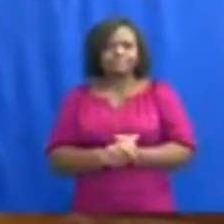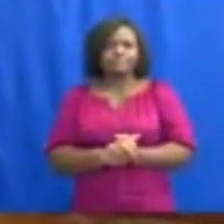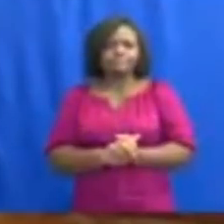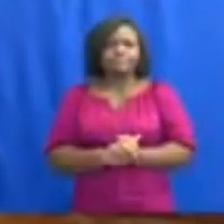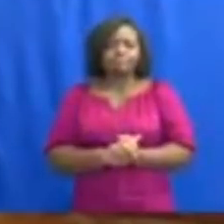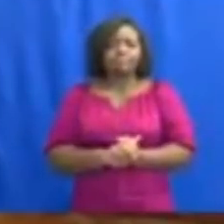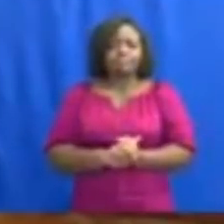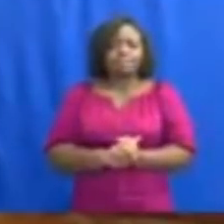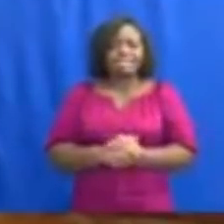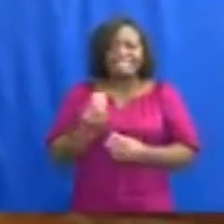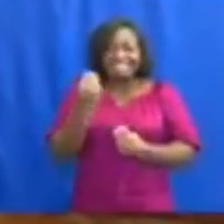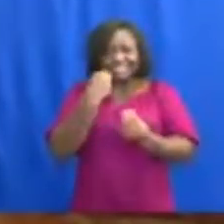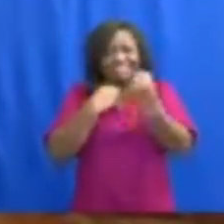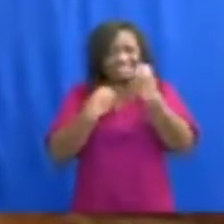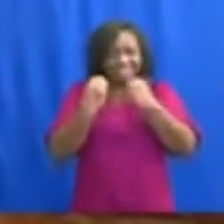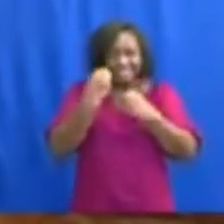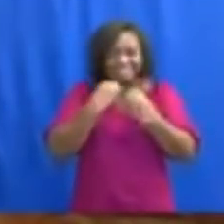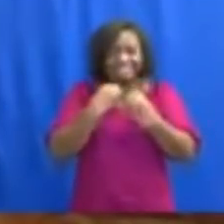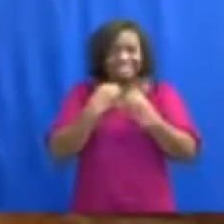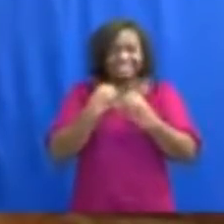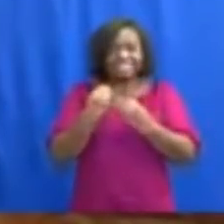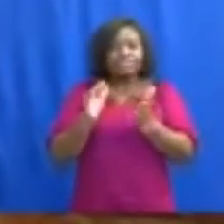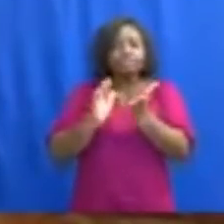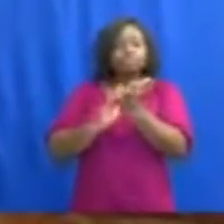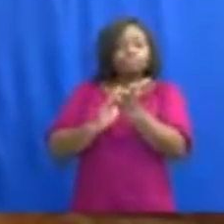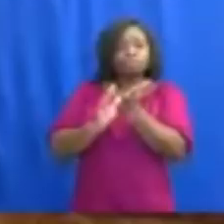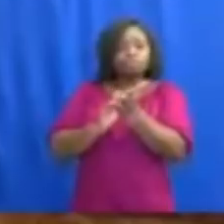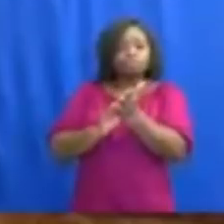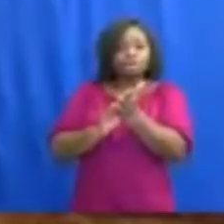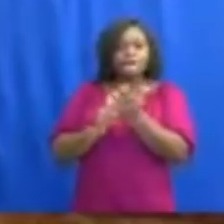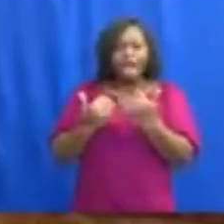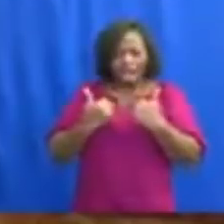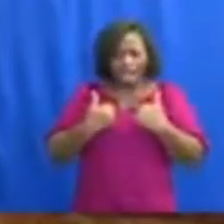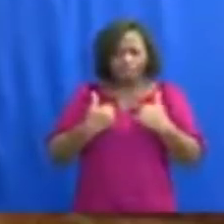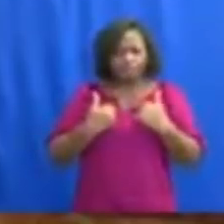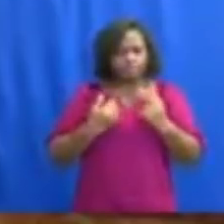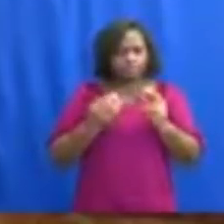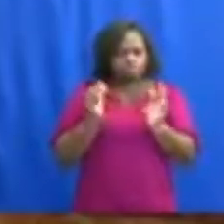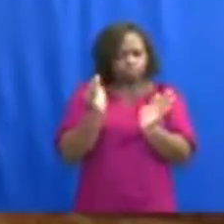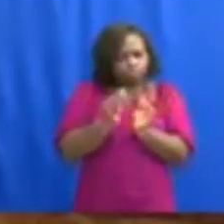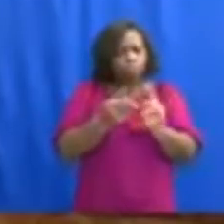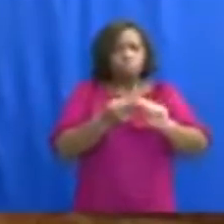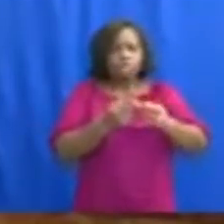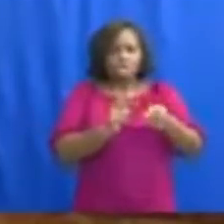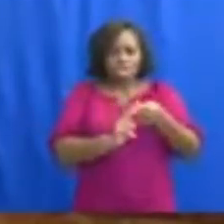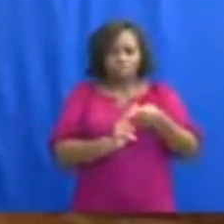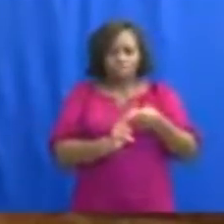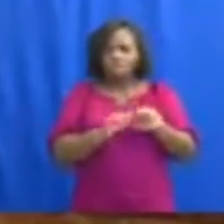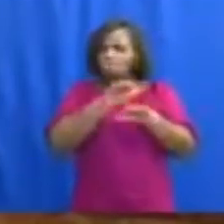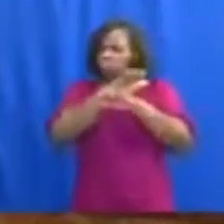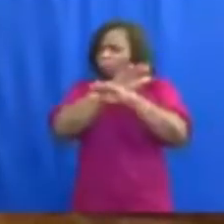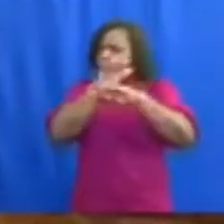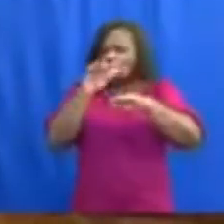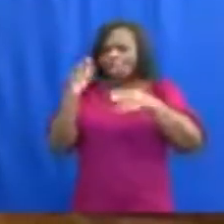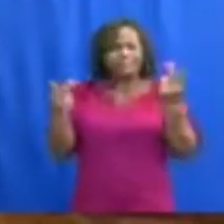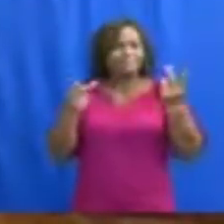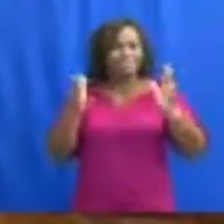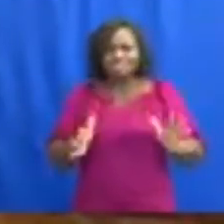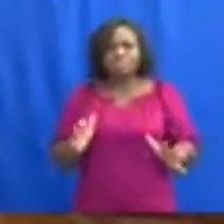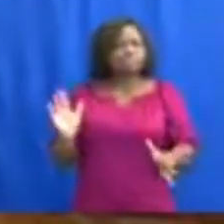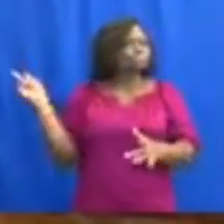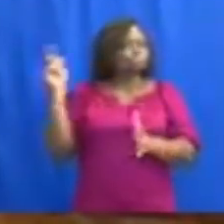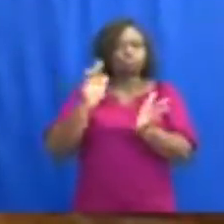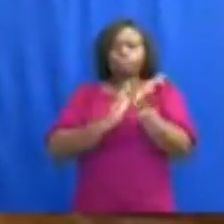eating in dining halls will be inappropriate numbers and no visitors to the schools